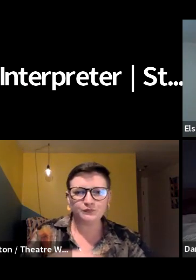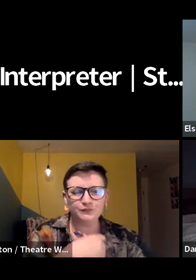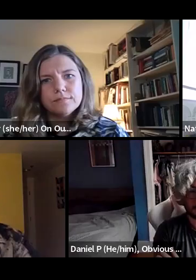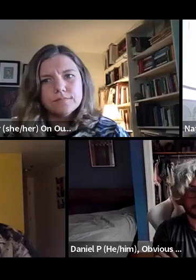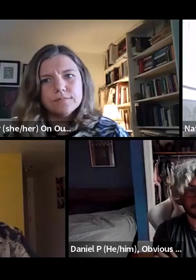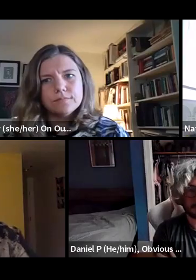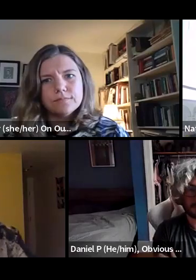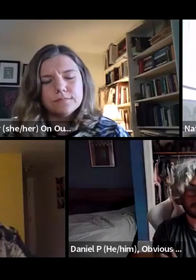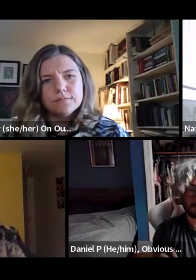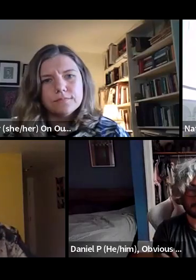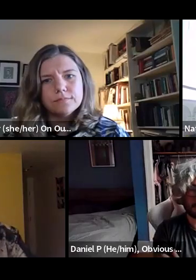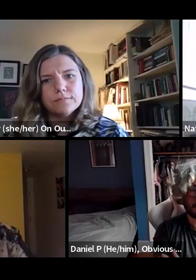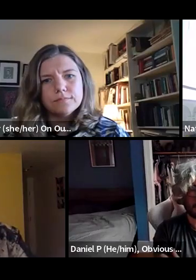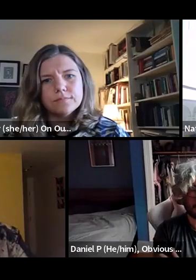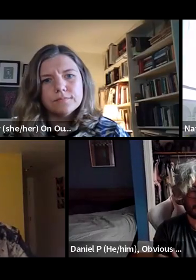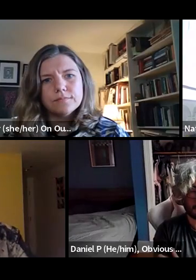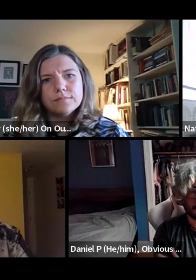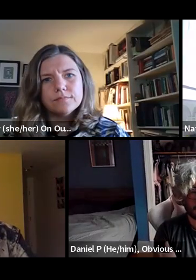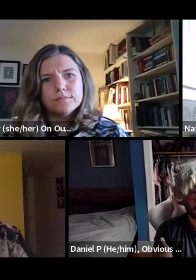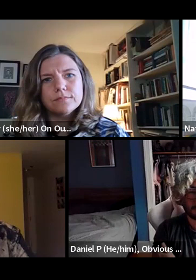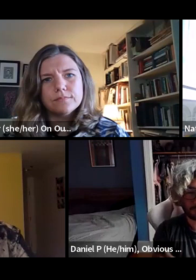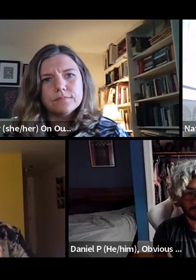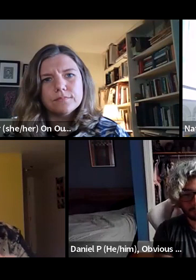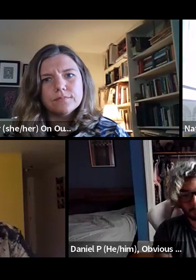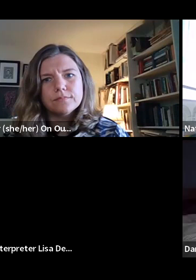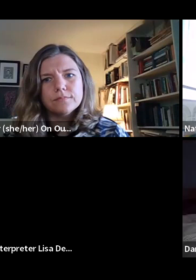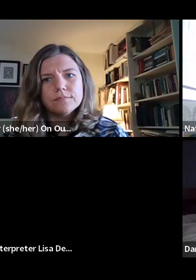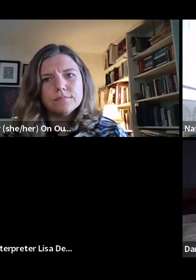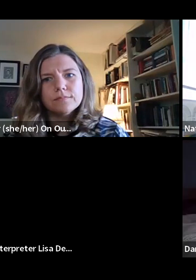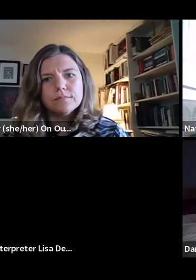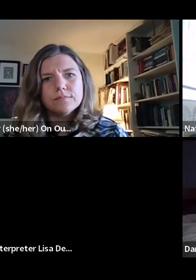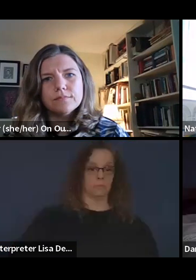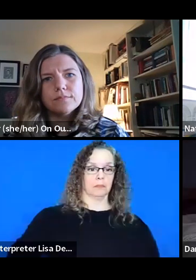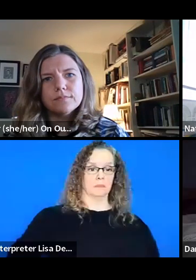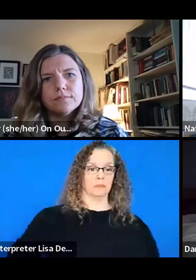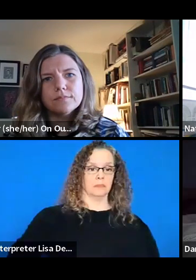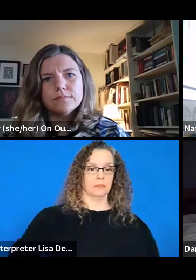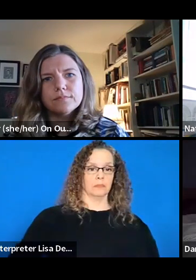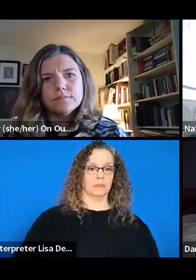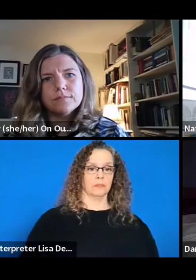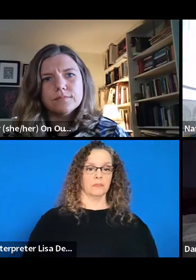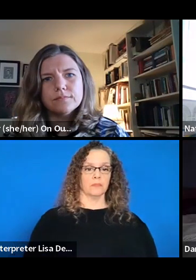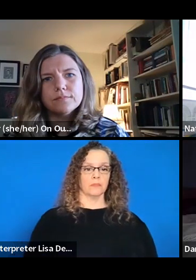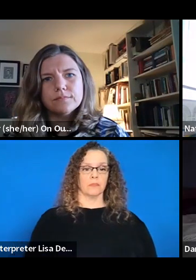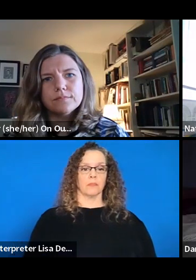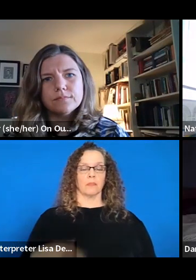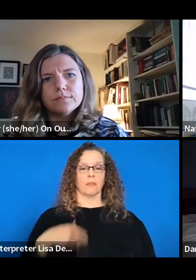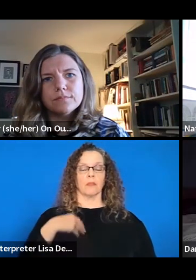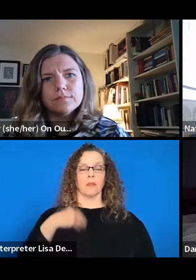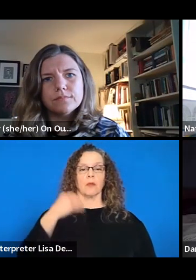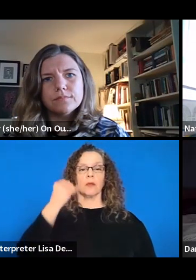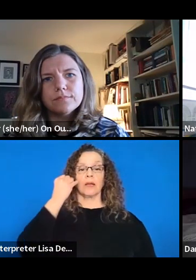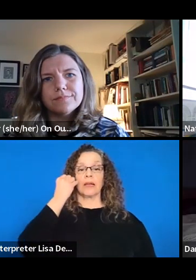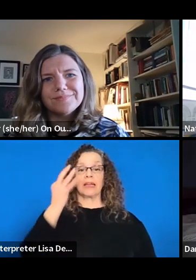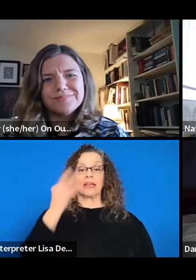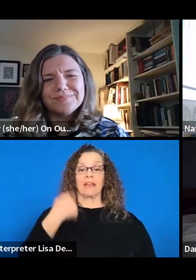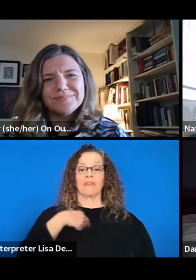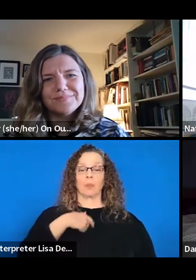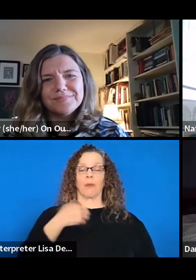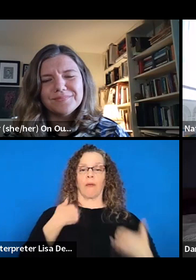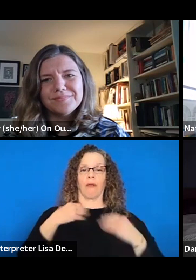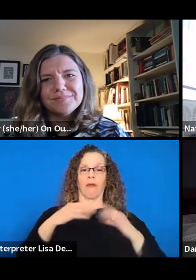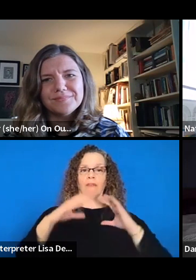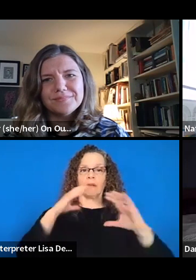essential, uh, that if we're going to have a conversation about pay equity, that we define that for ourselves in some